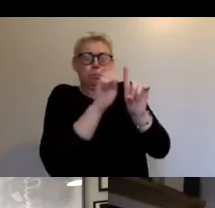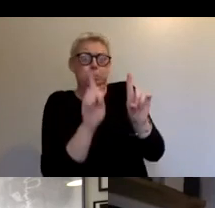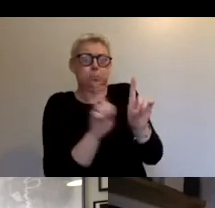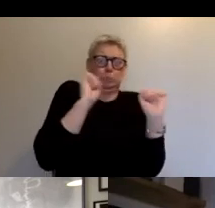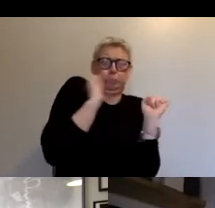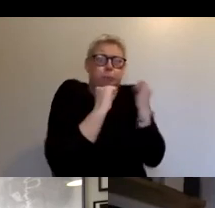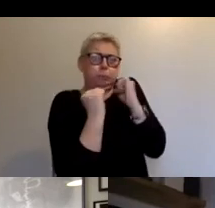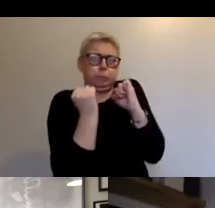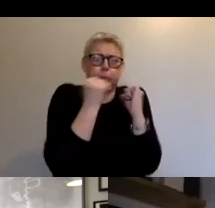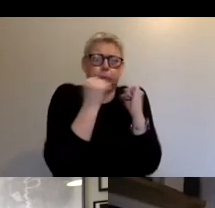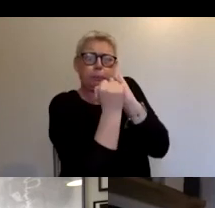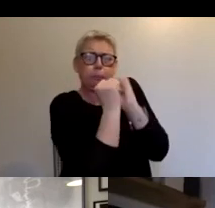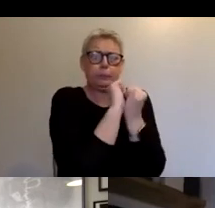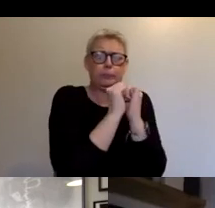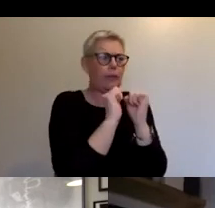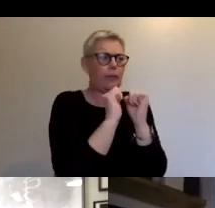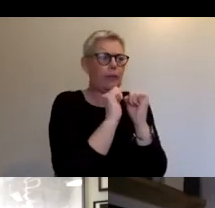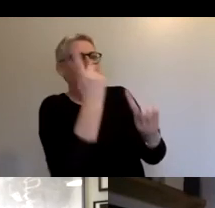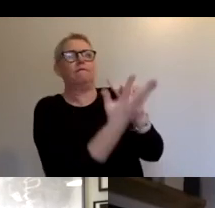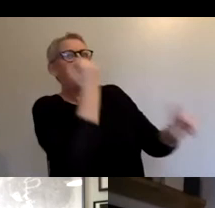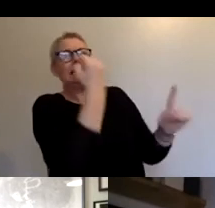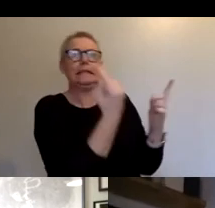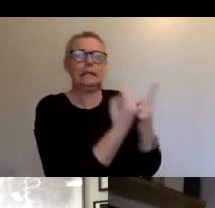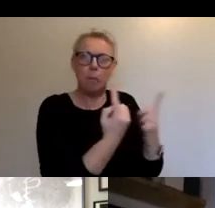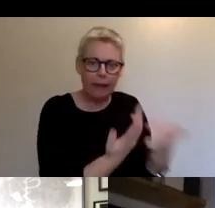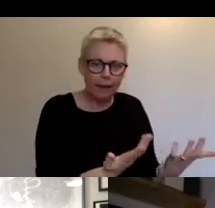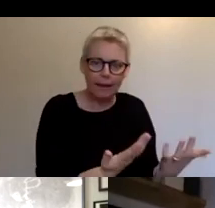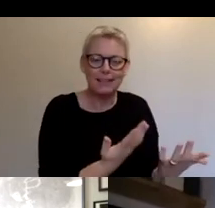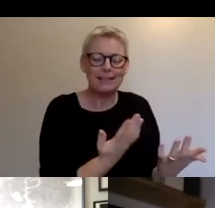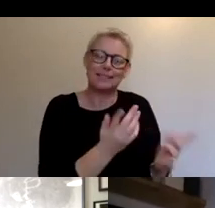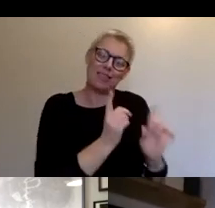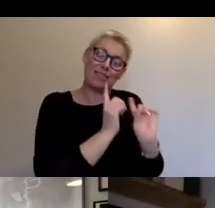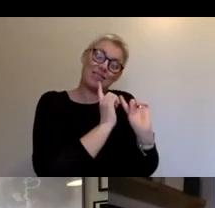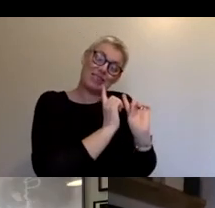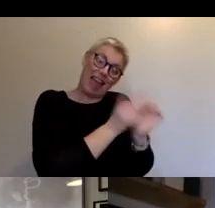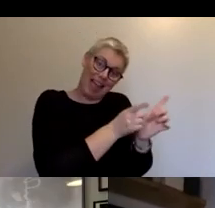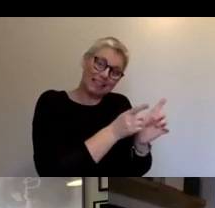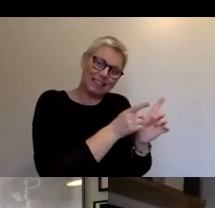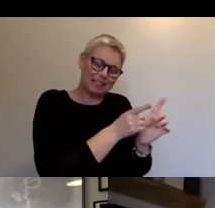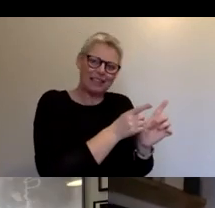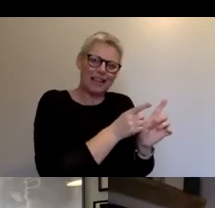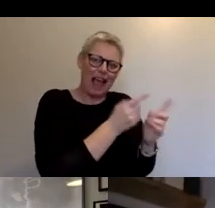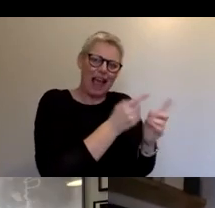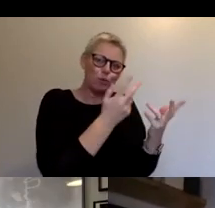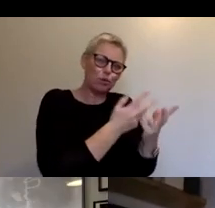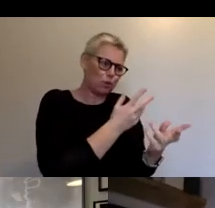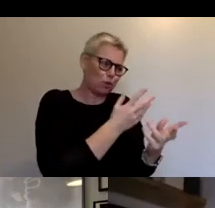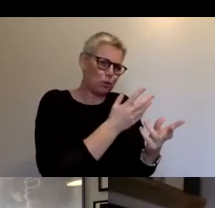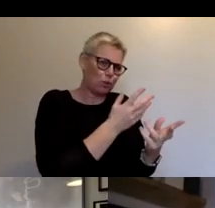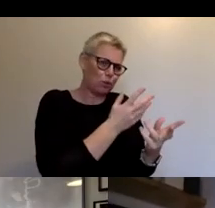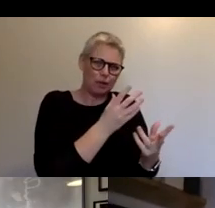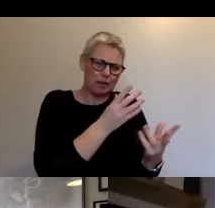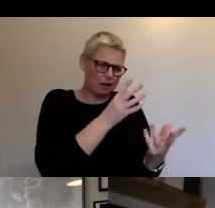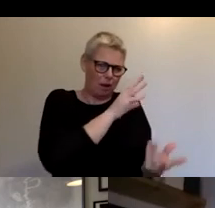and kind of stumbling across things is, is something that's sometimes a bit difficult to, to recreate online.